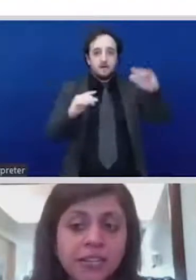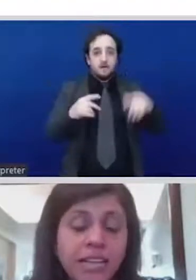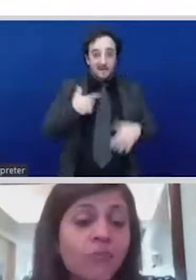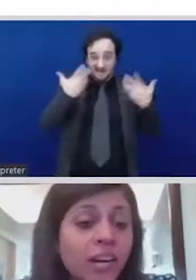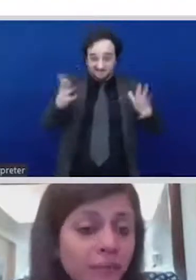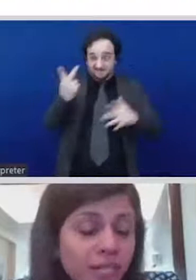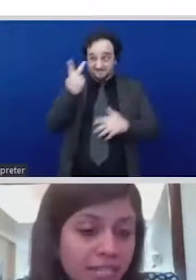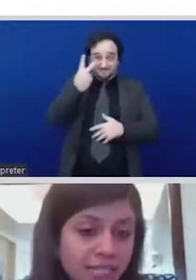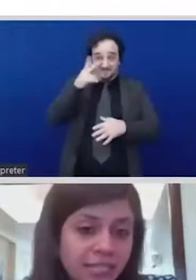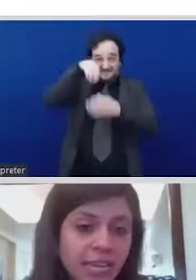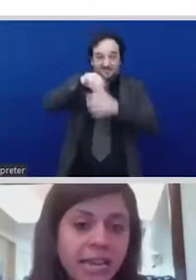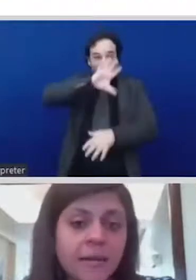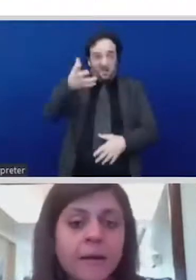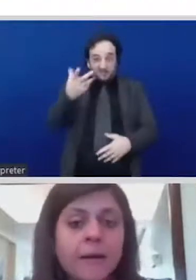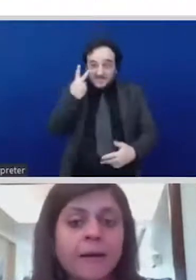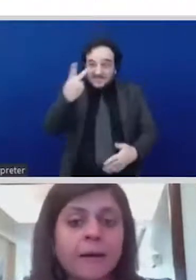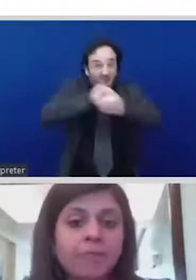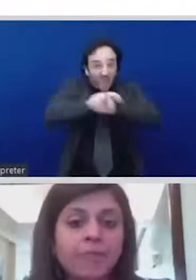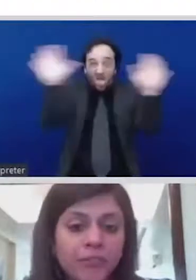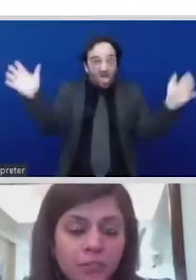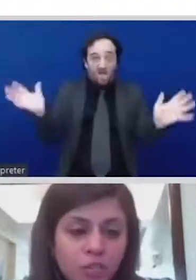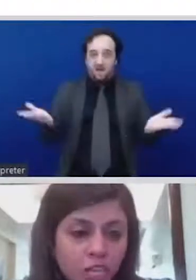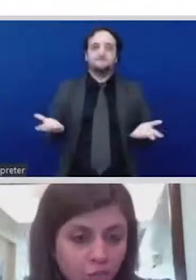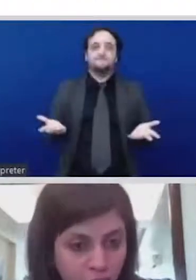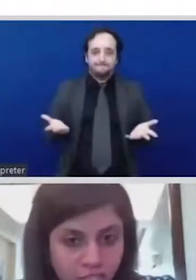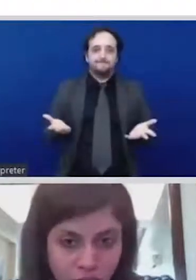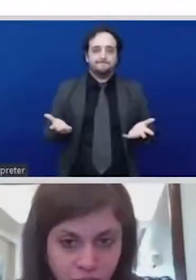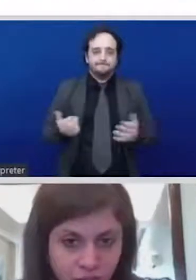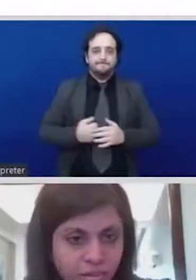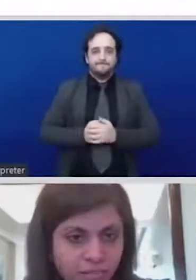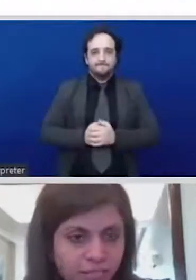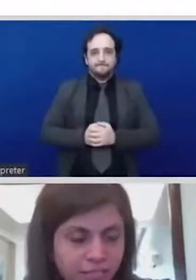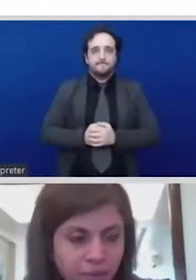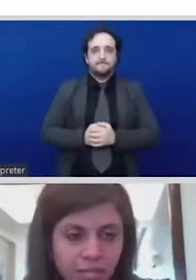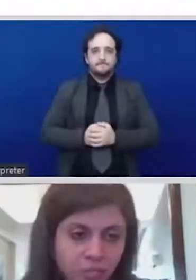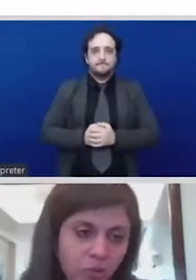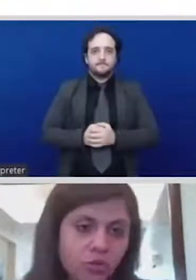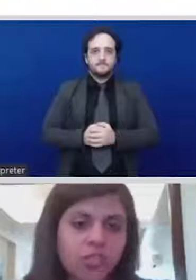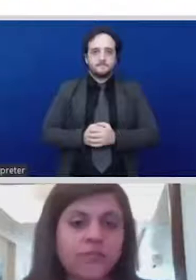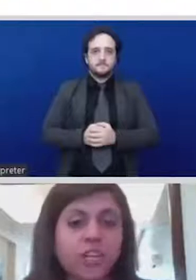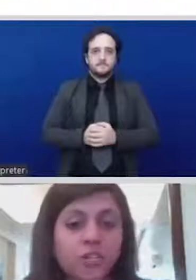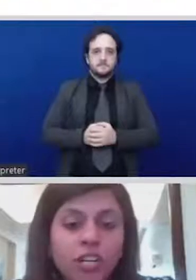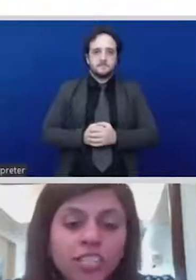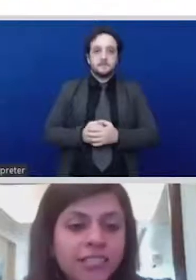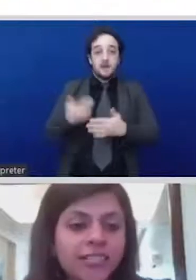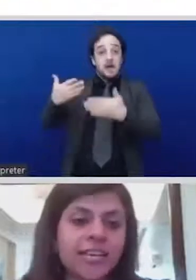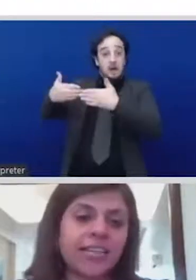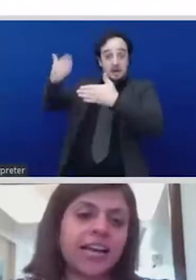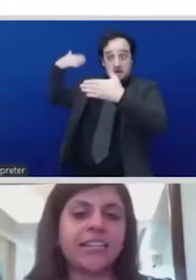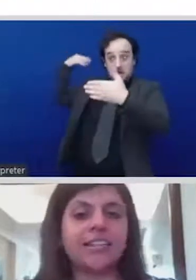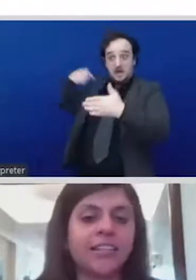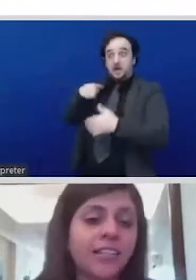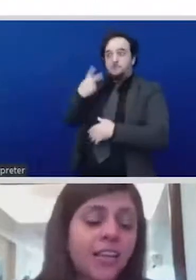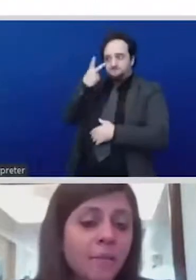the vulnerabilities that they had we of course acknowledge and this is something which goes on that we acknowledge the intersecting